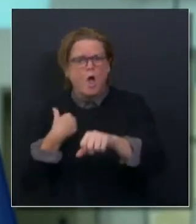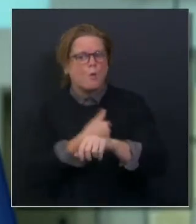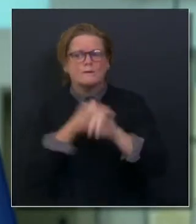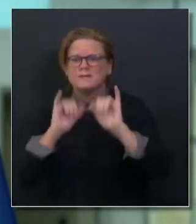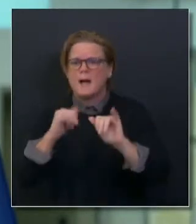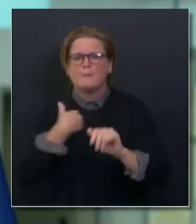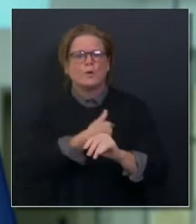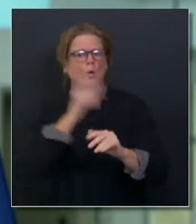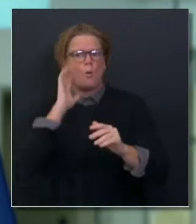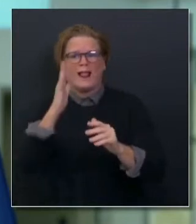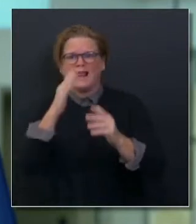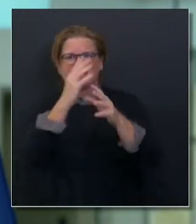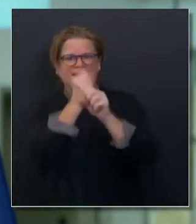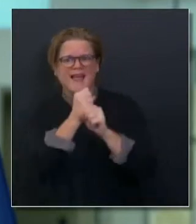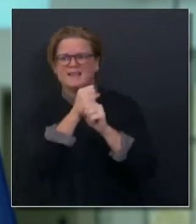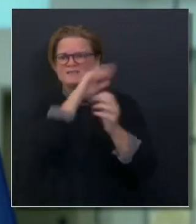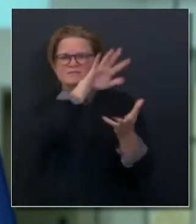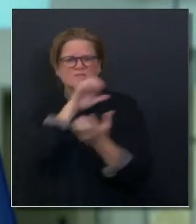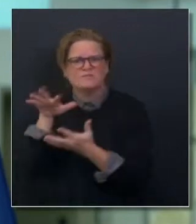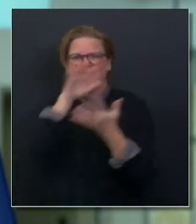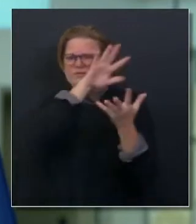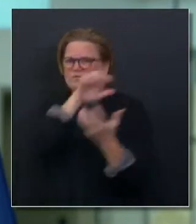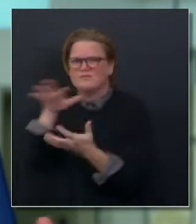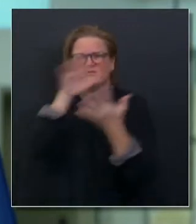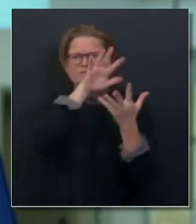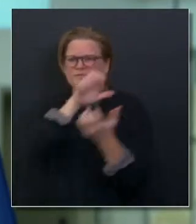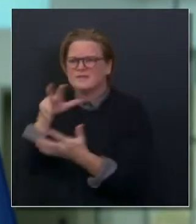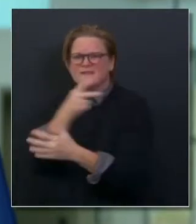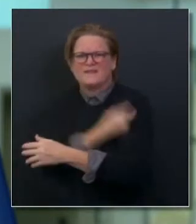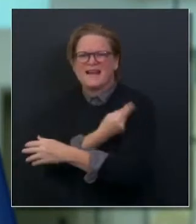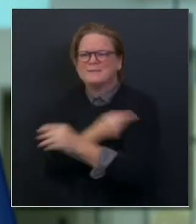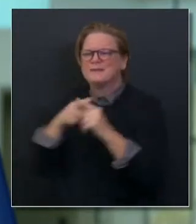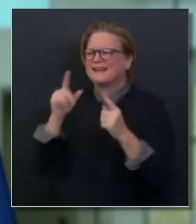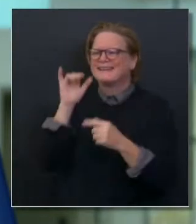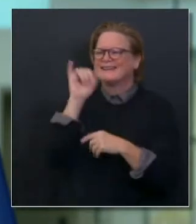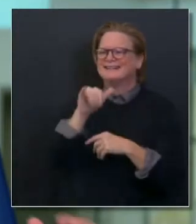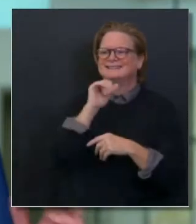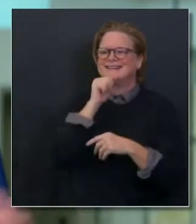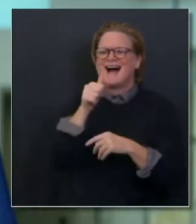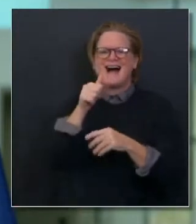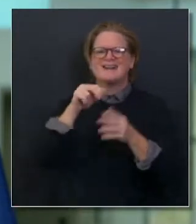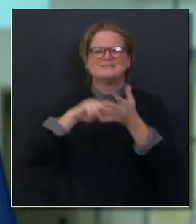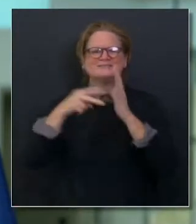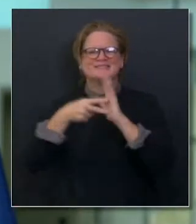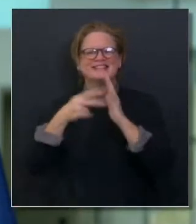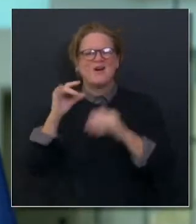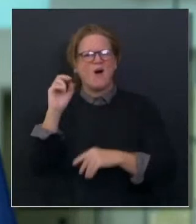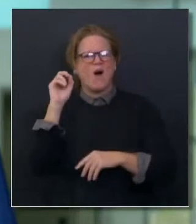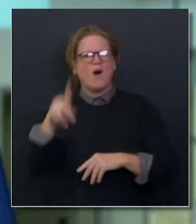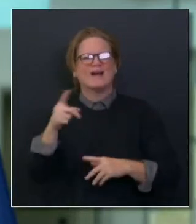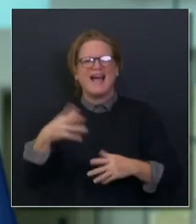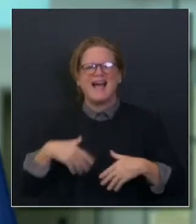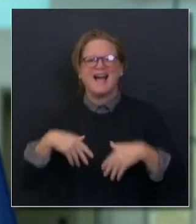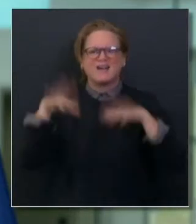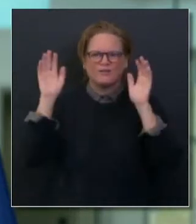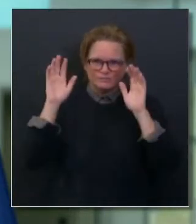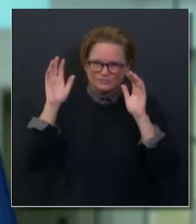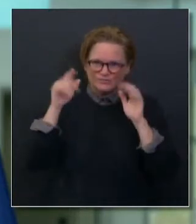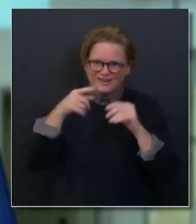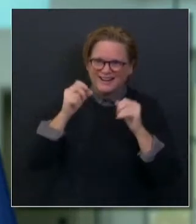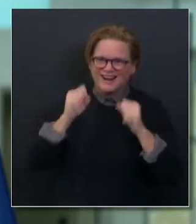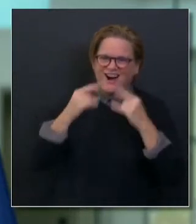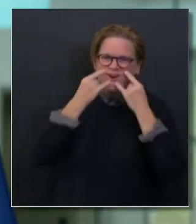hey, honey, we're great. This thing, we got vaccinations, I'm good. I'm going back and going back into an environment that could put